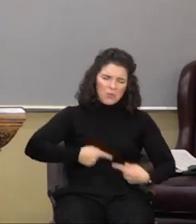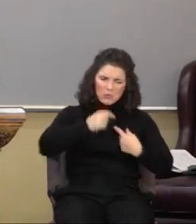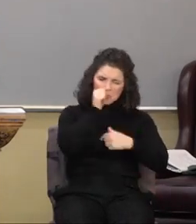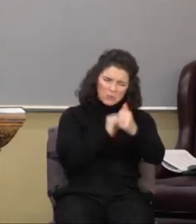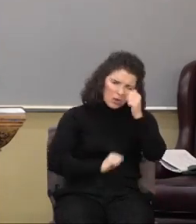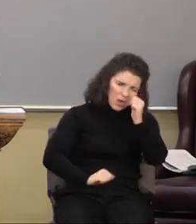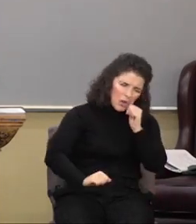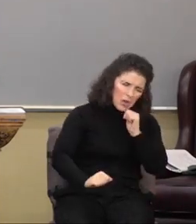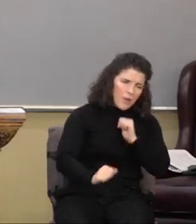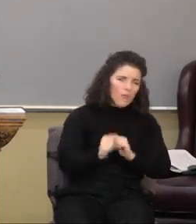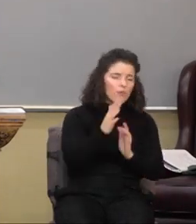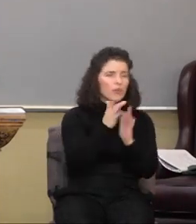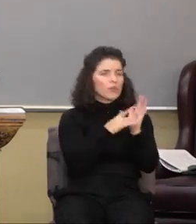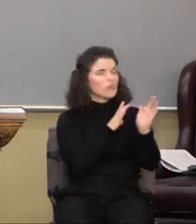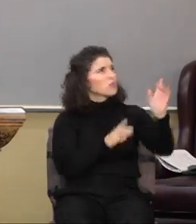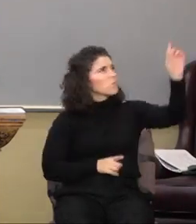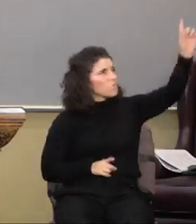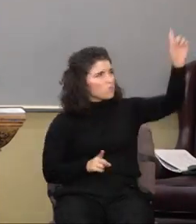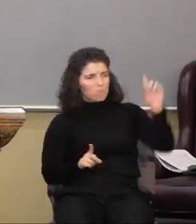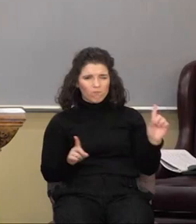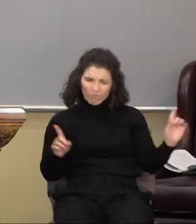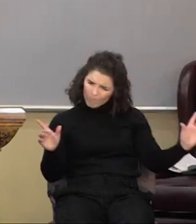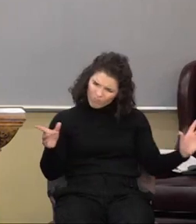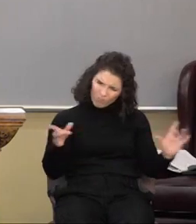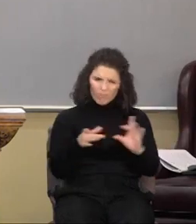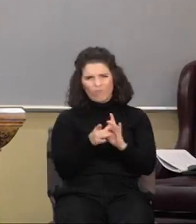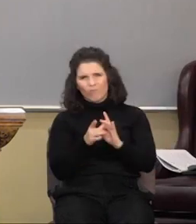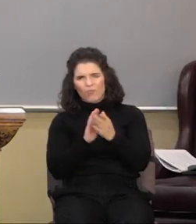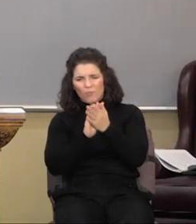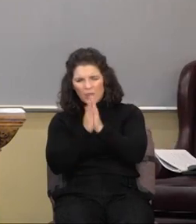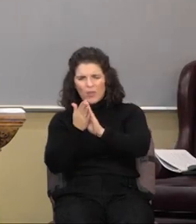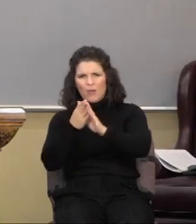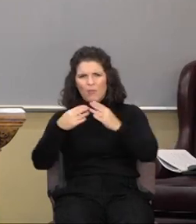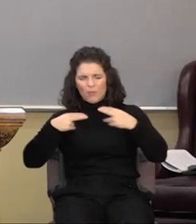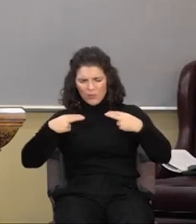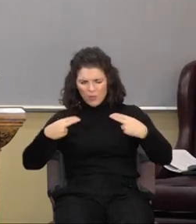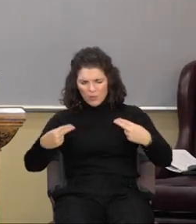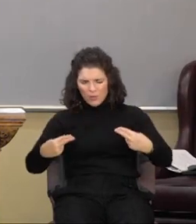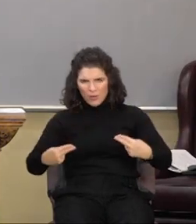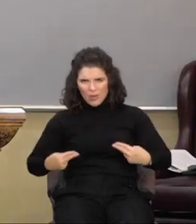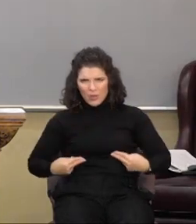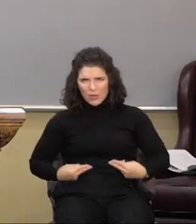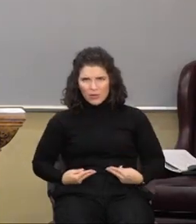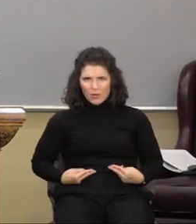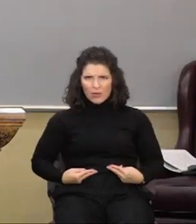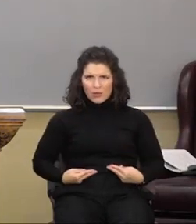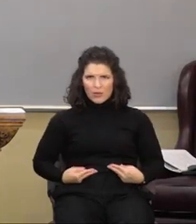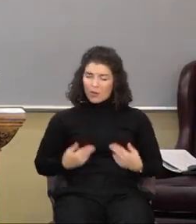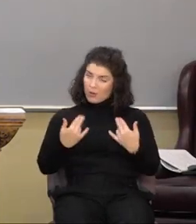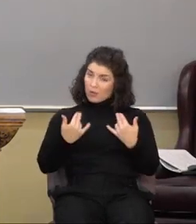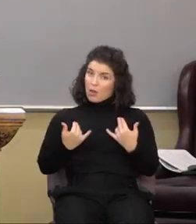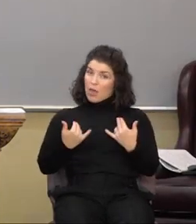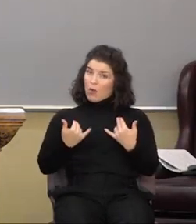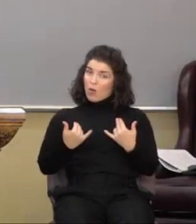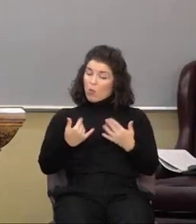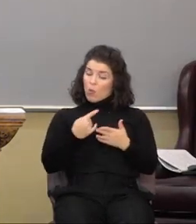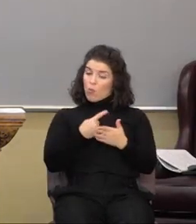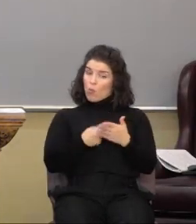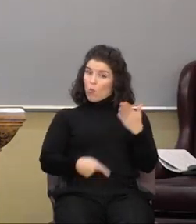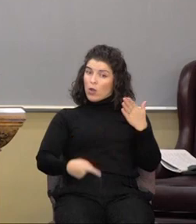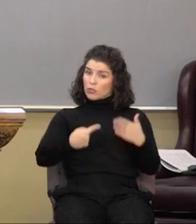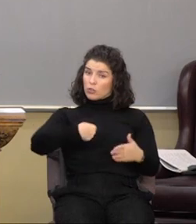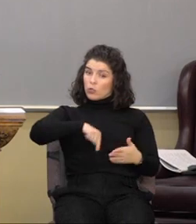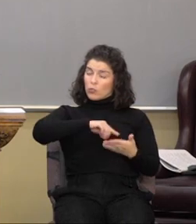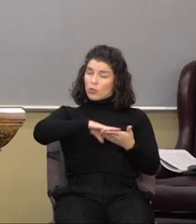literally joins himself with humanity. Now, what are we learning about being members of the